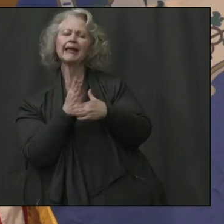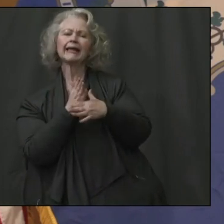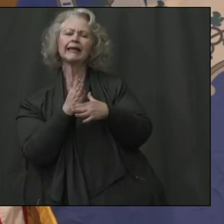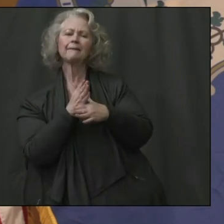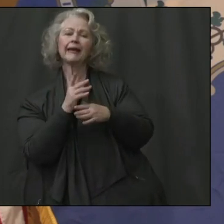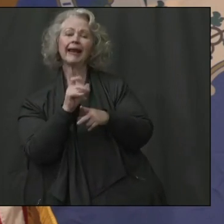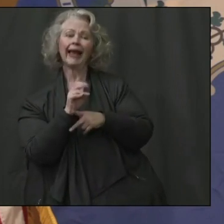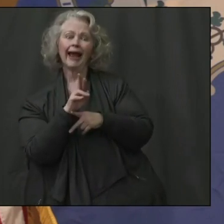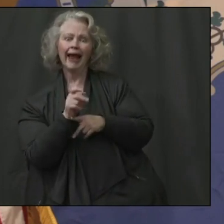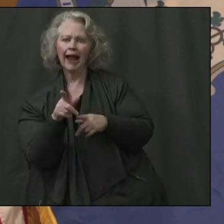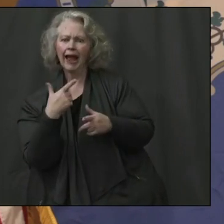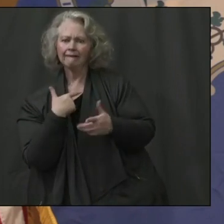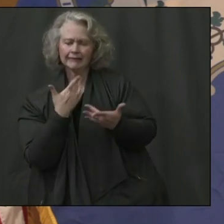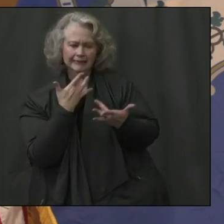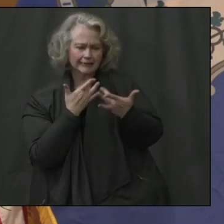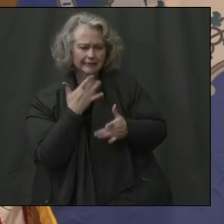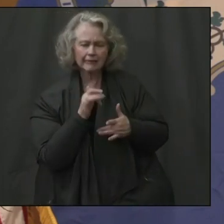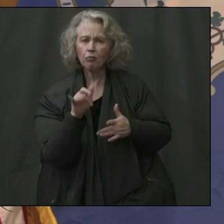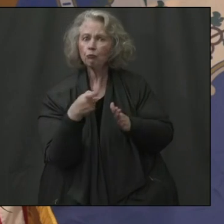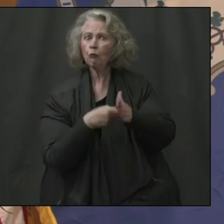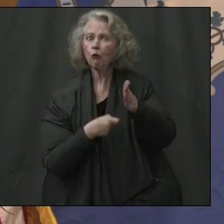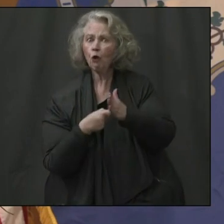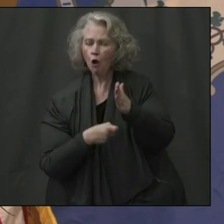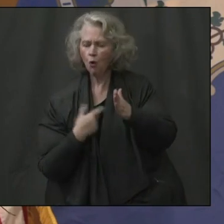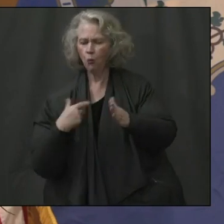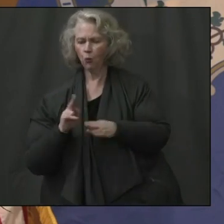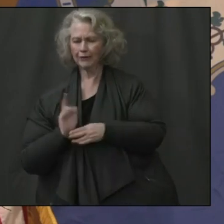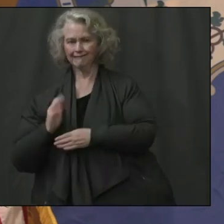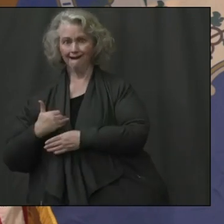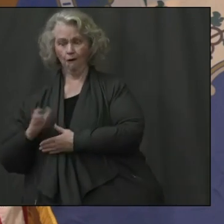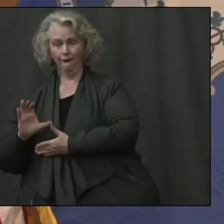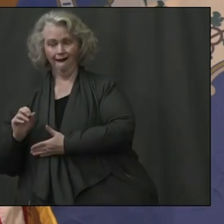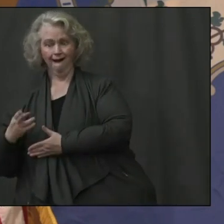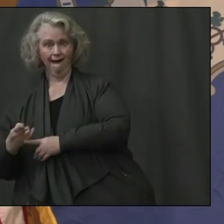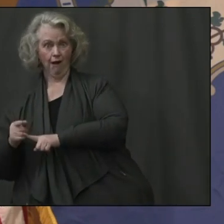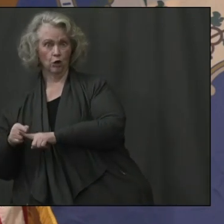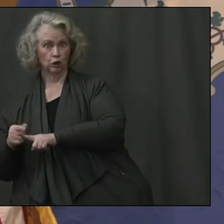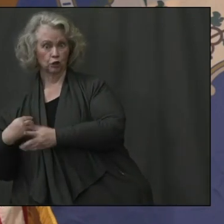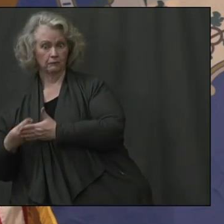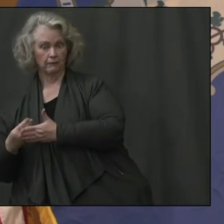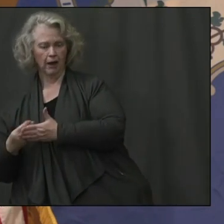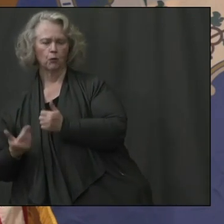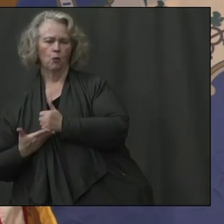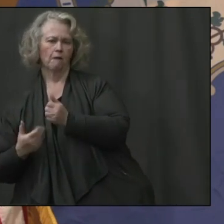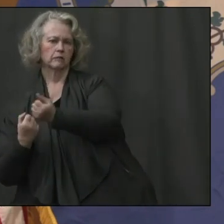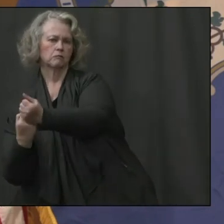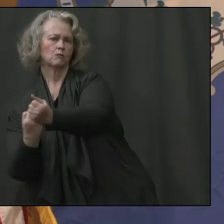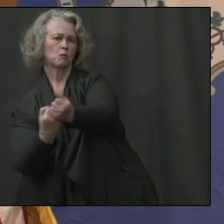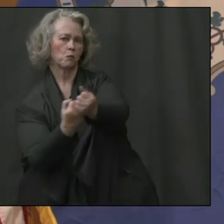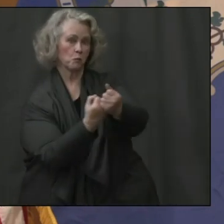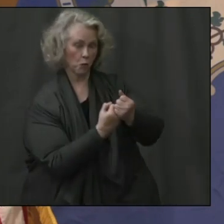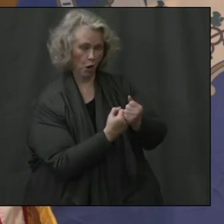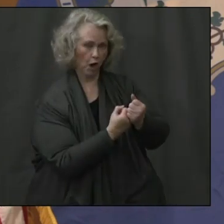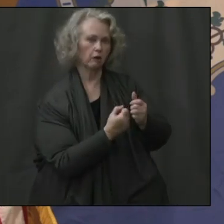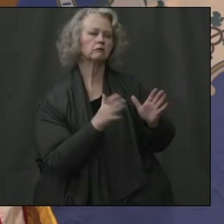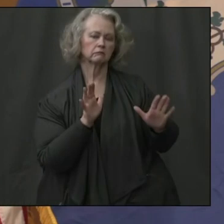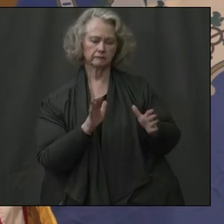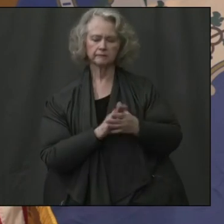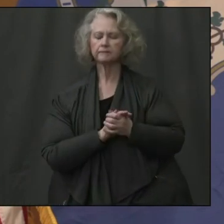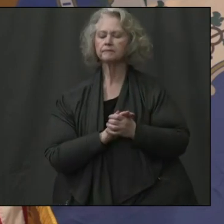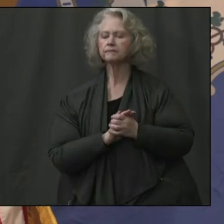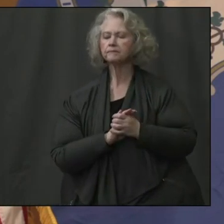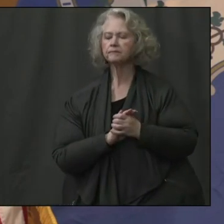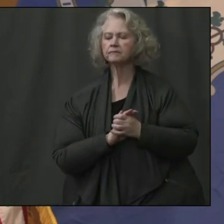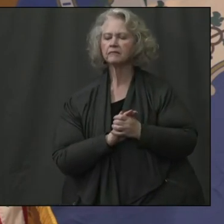additional costs. Um, we are using our cash flow to help, um, support, support your needs. Um, from a